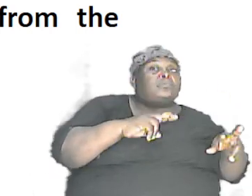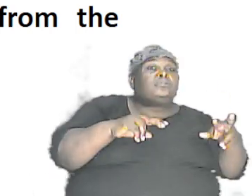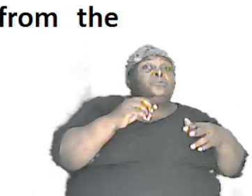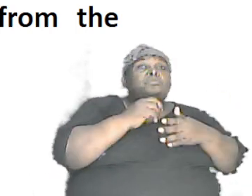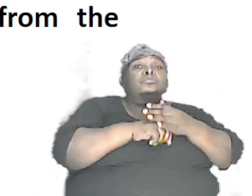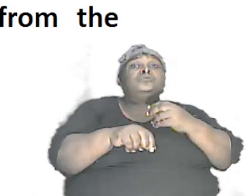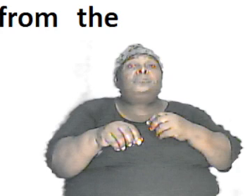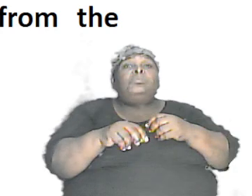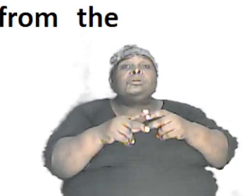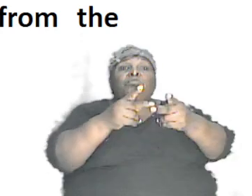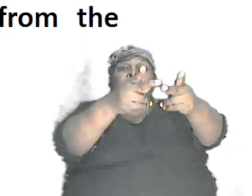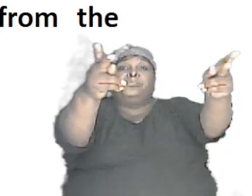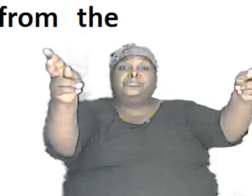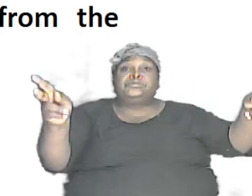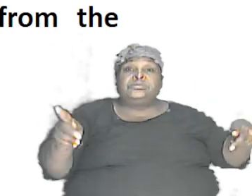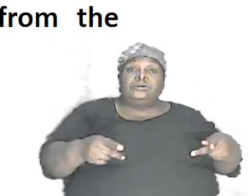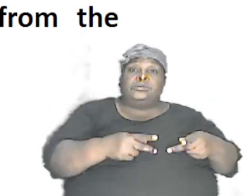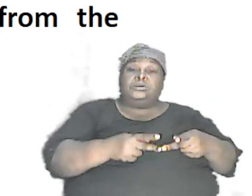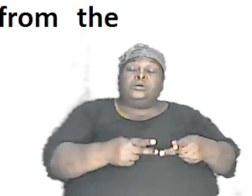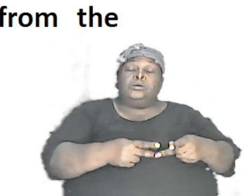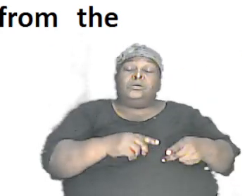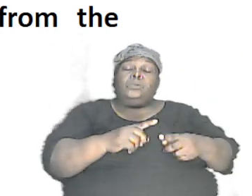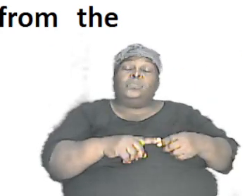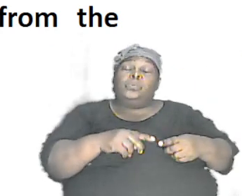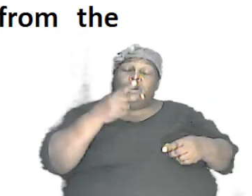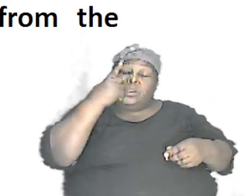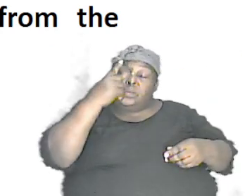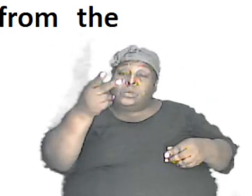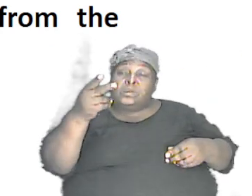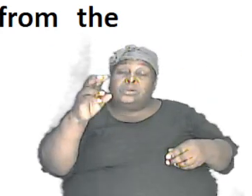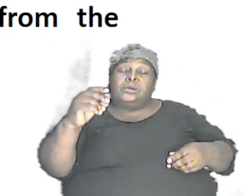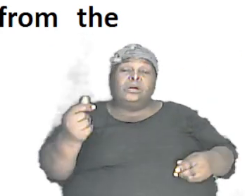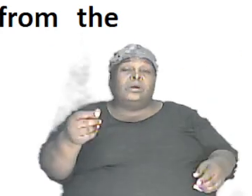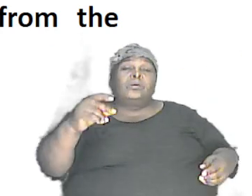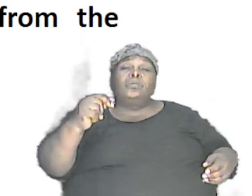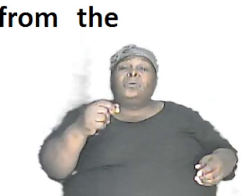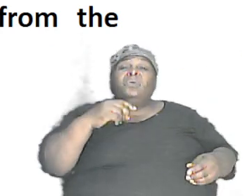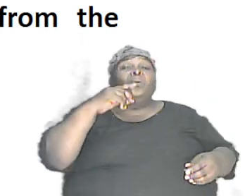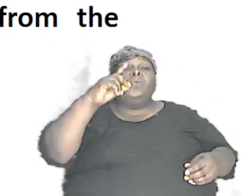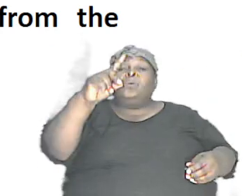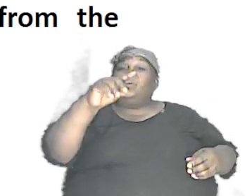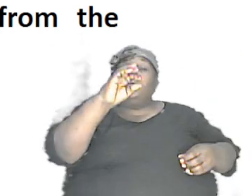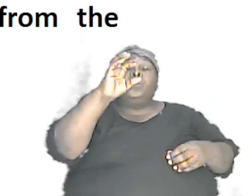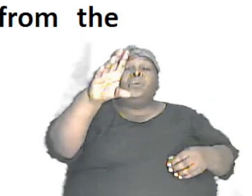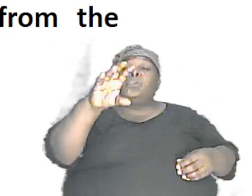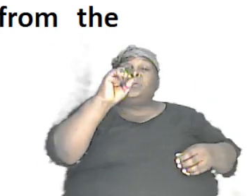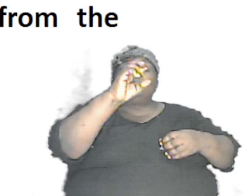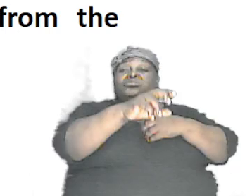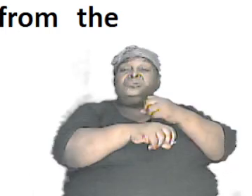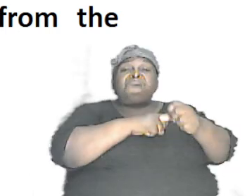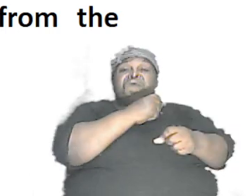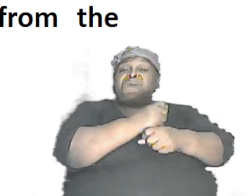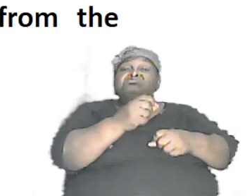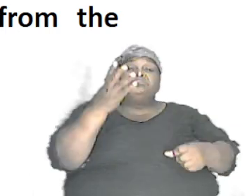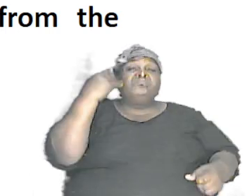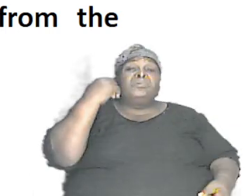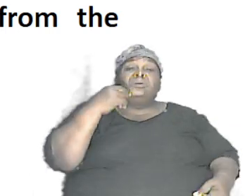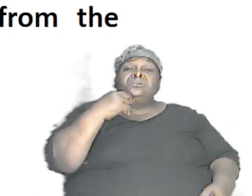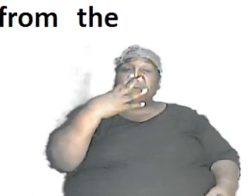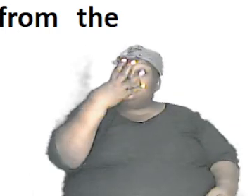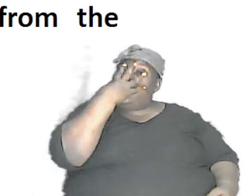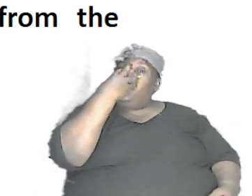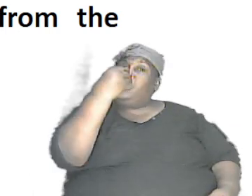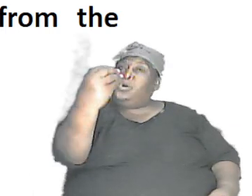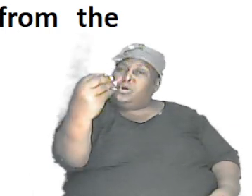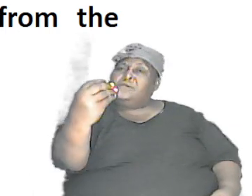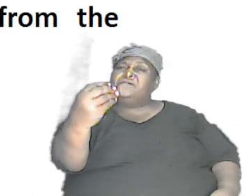round and round and when you look at the dog hundreds of years ago it is almost like it's a wolf most folks do not know that